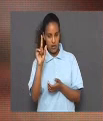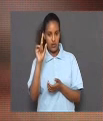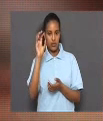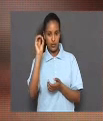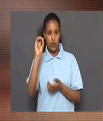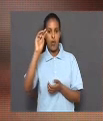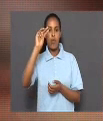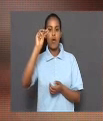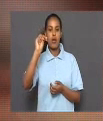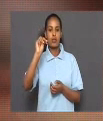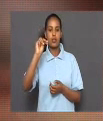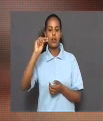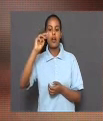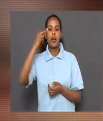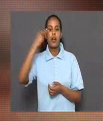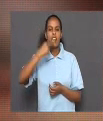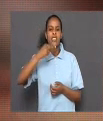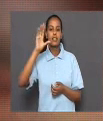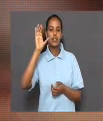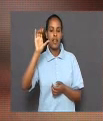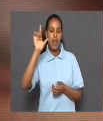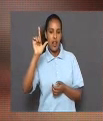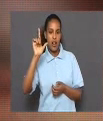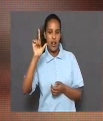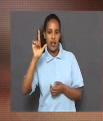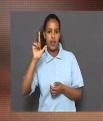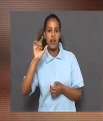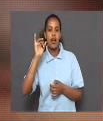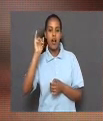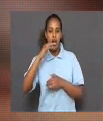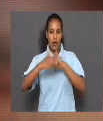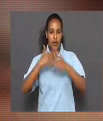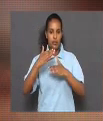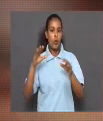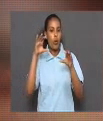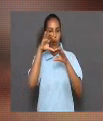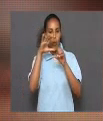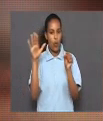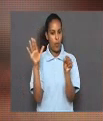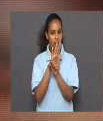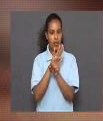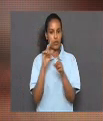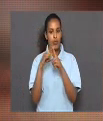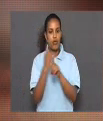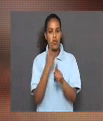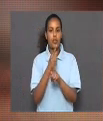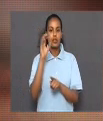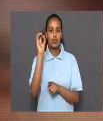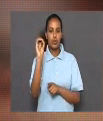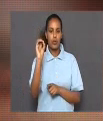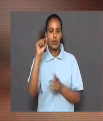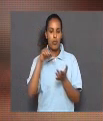molar of hydrochloric acid ionizes completely to form